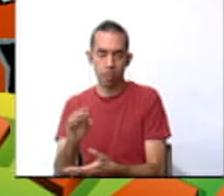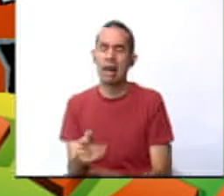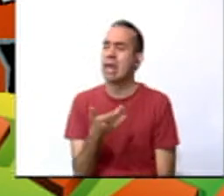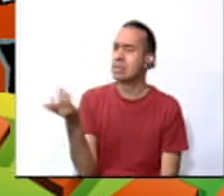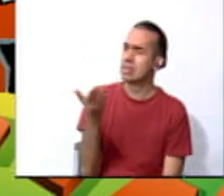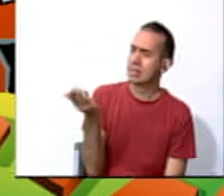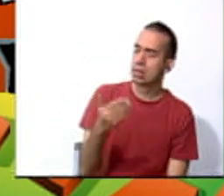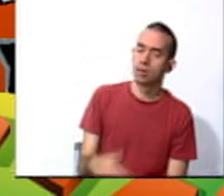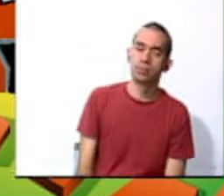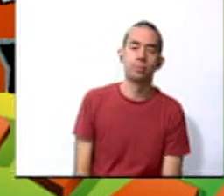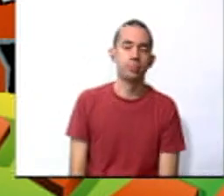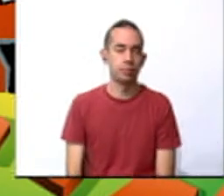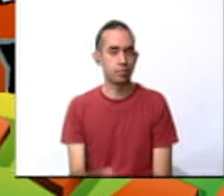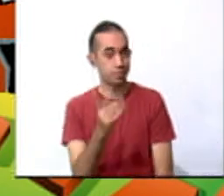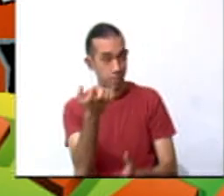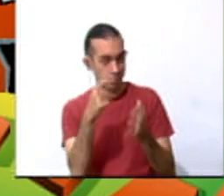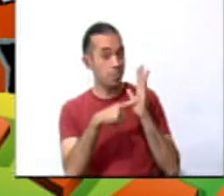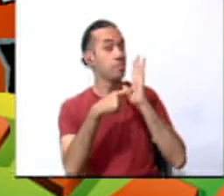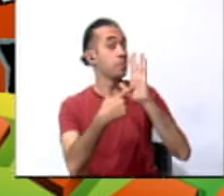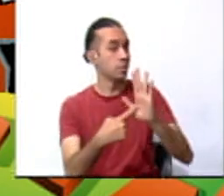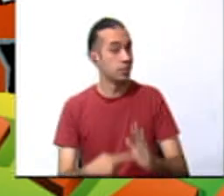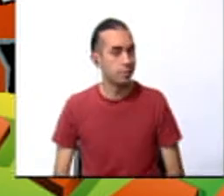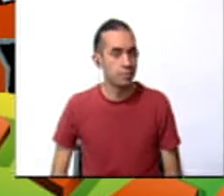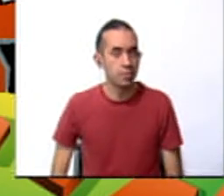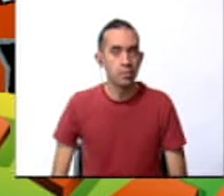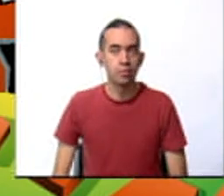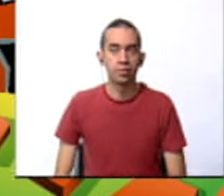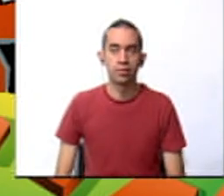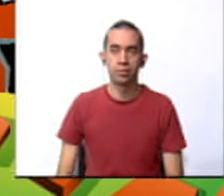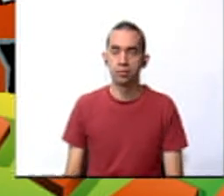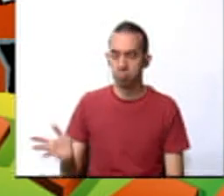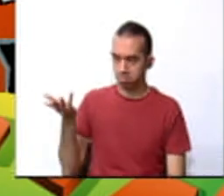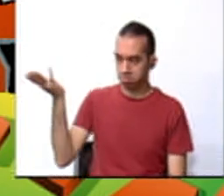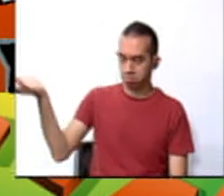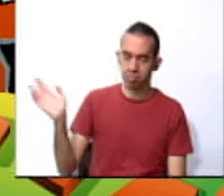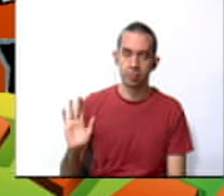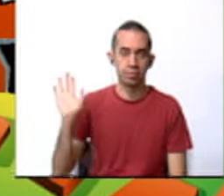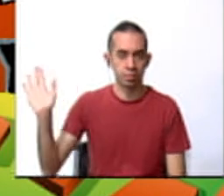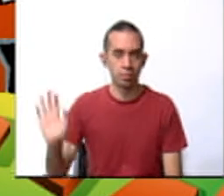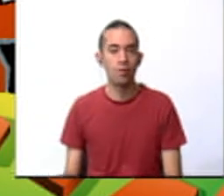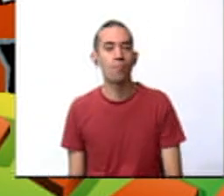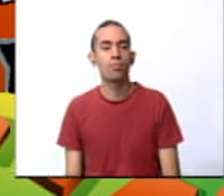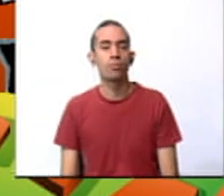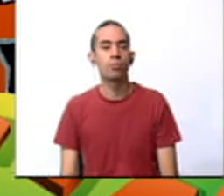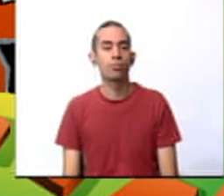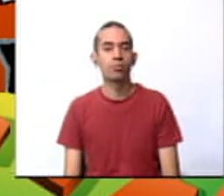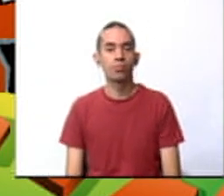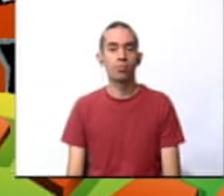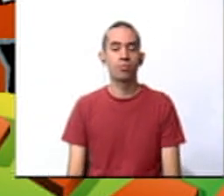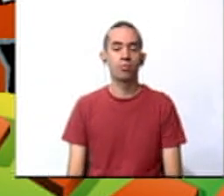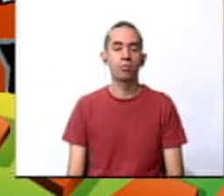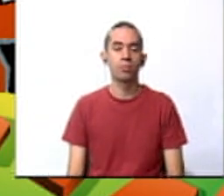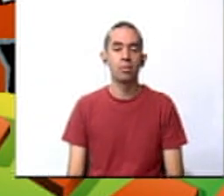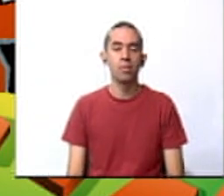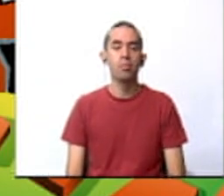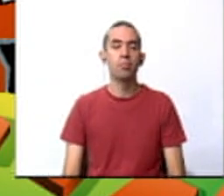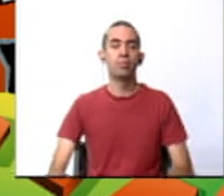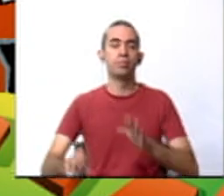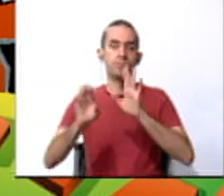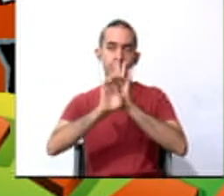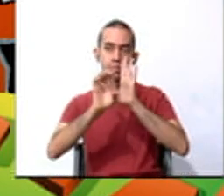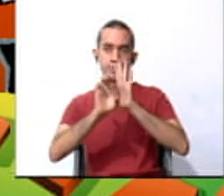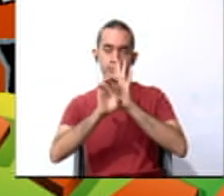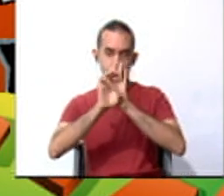that? I'm going to show you. So, I'm going to place you right here, Daniela. For example,